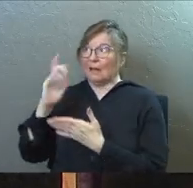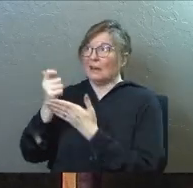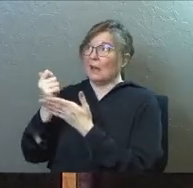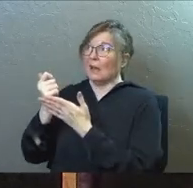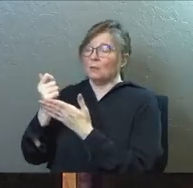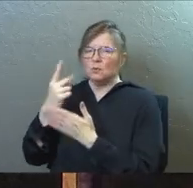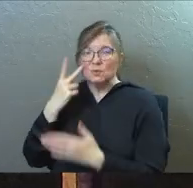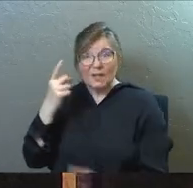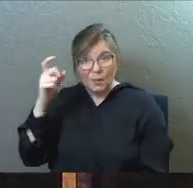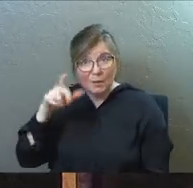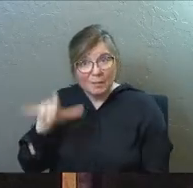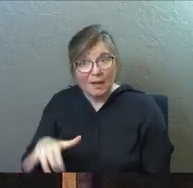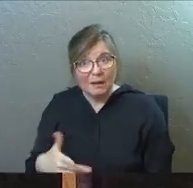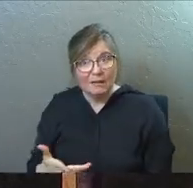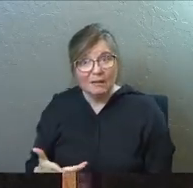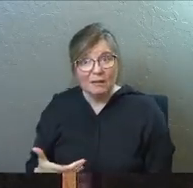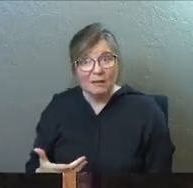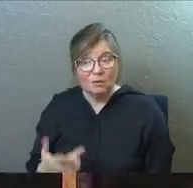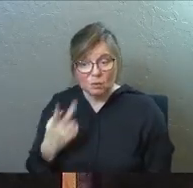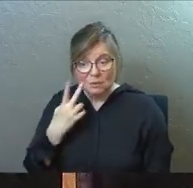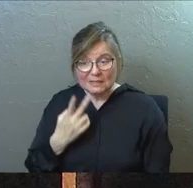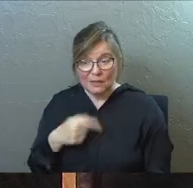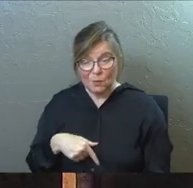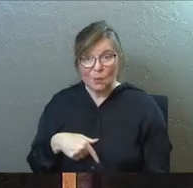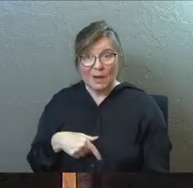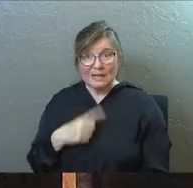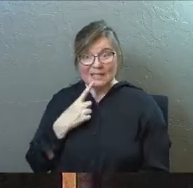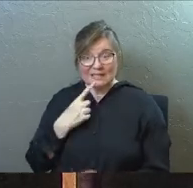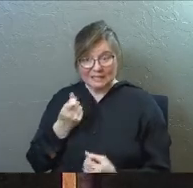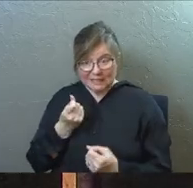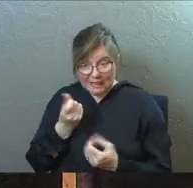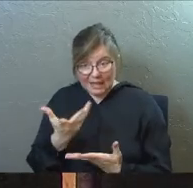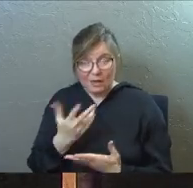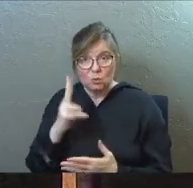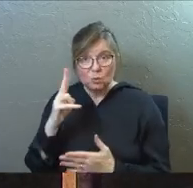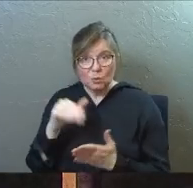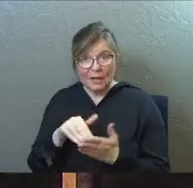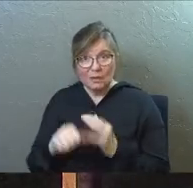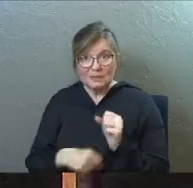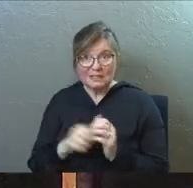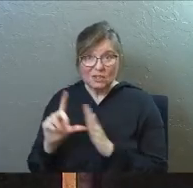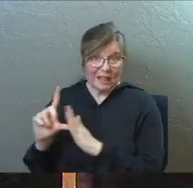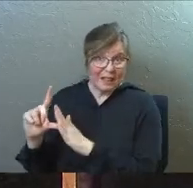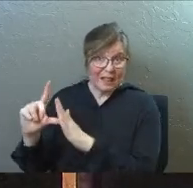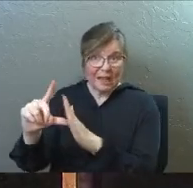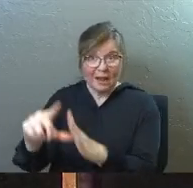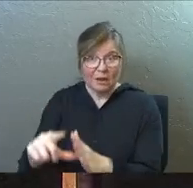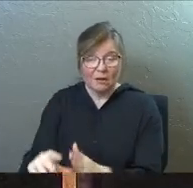Do you see the wisdom in him? Do you see what he's shouting to us 2,000 years later?